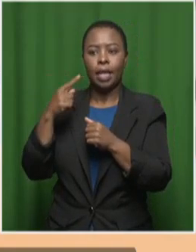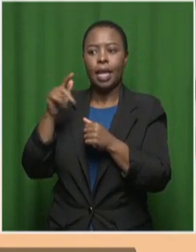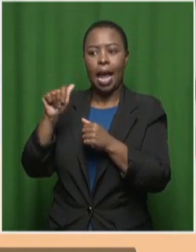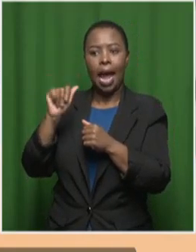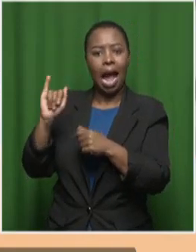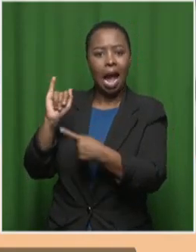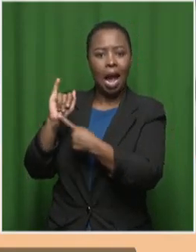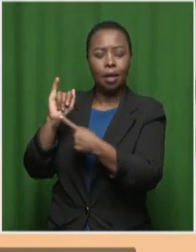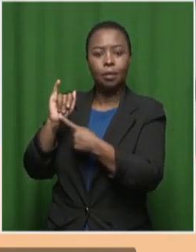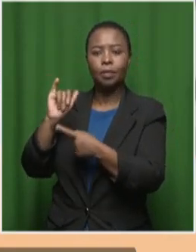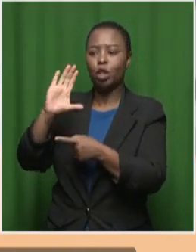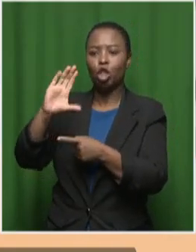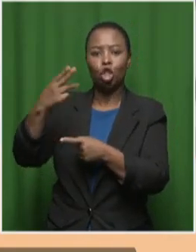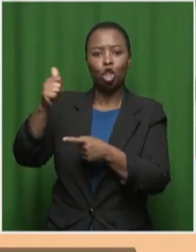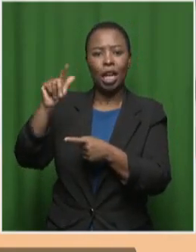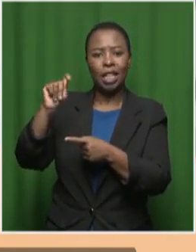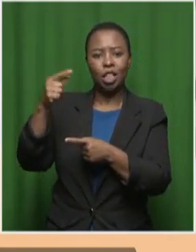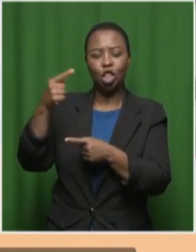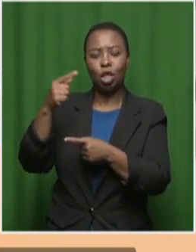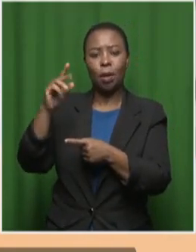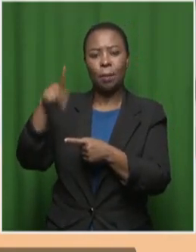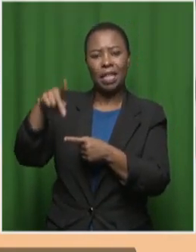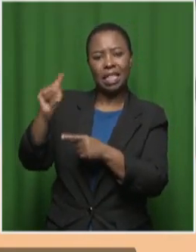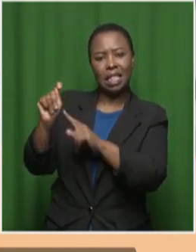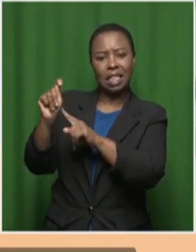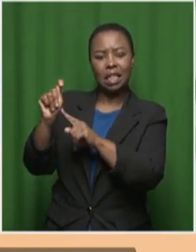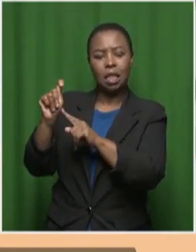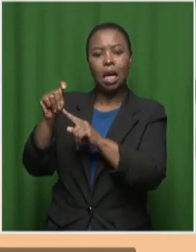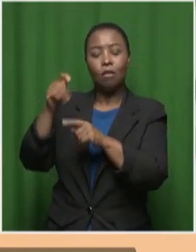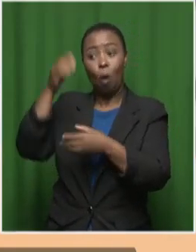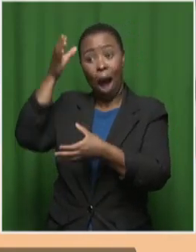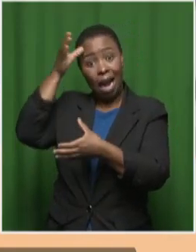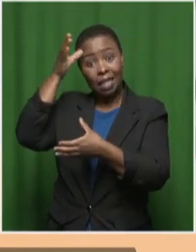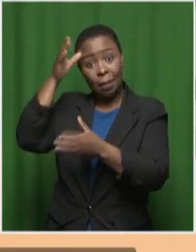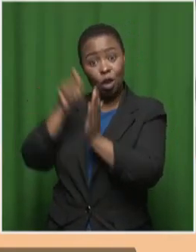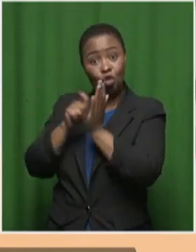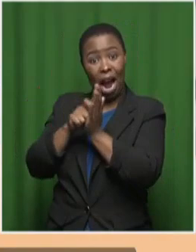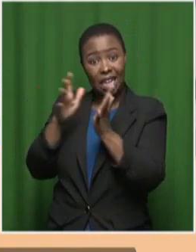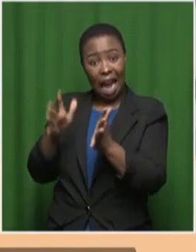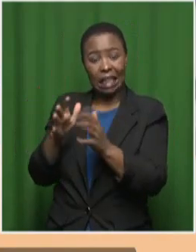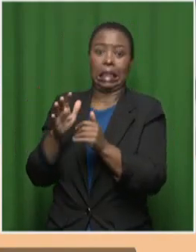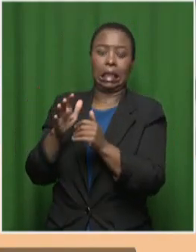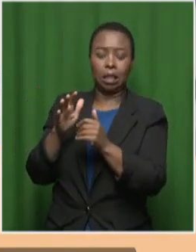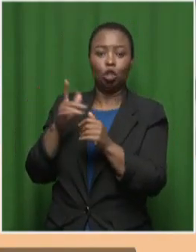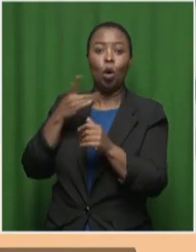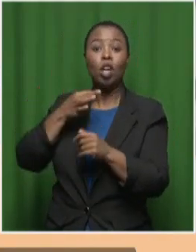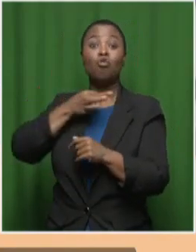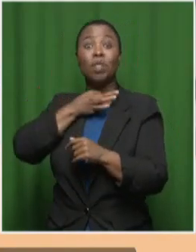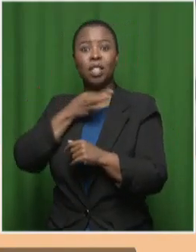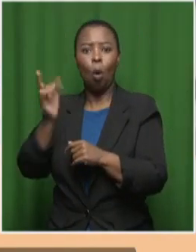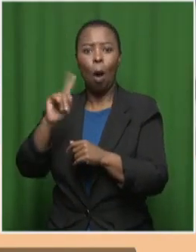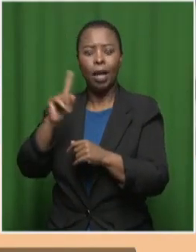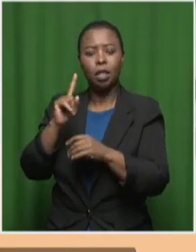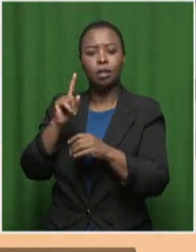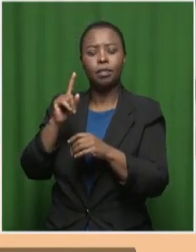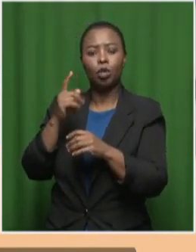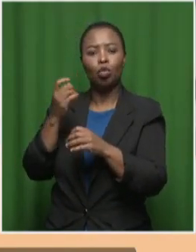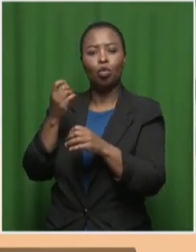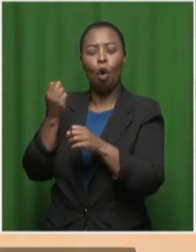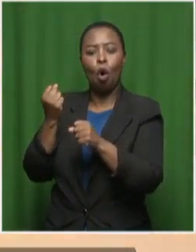AI, which is chat GPT, which has become a nightmare for academic writers. So how much of a threat it is to creative writing?